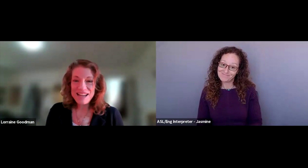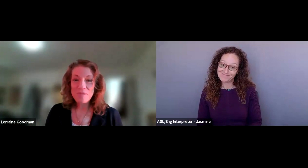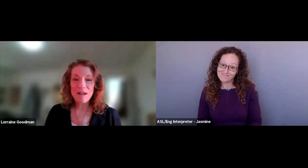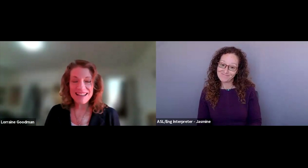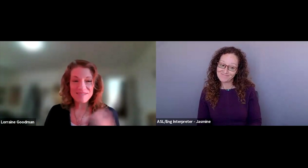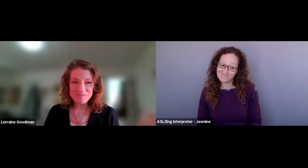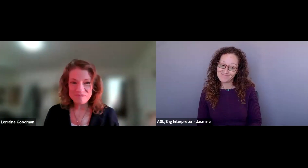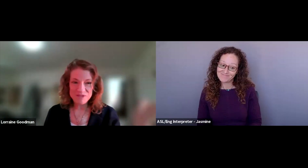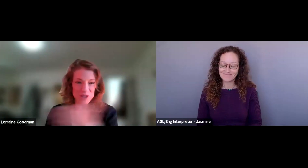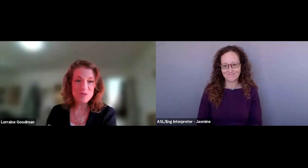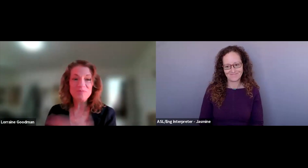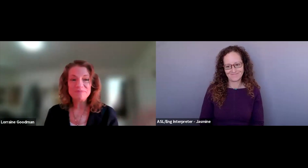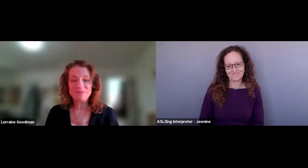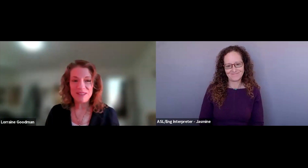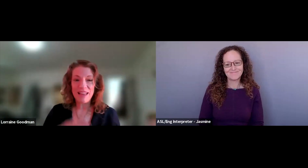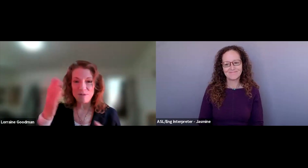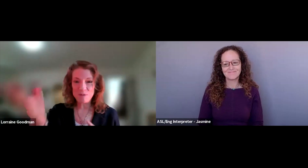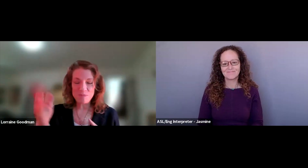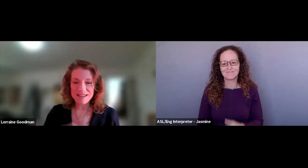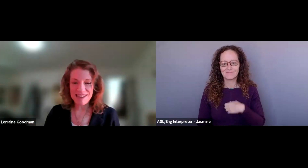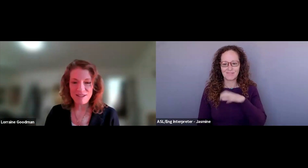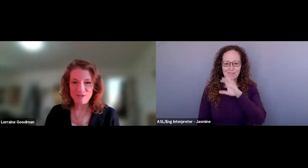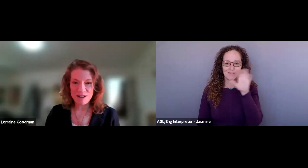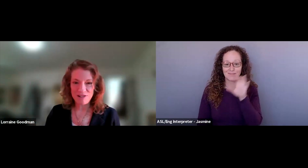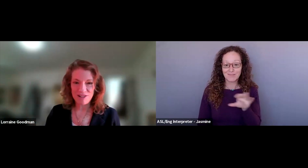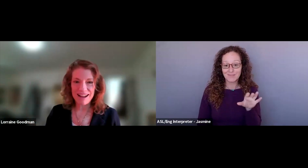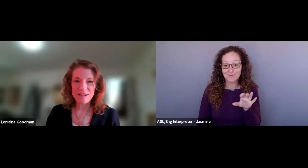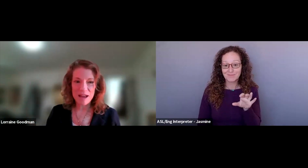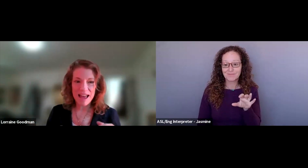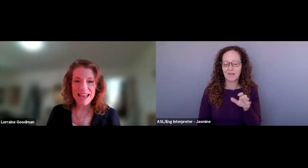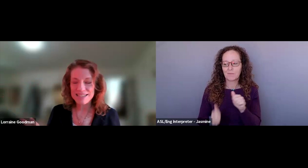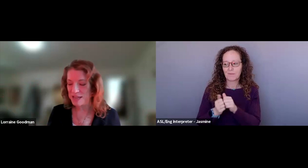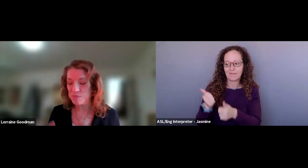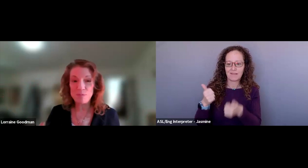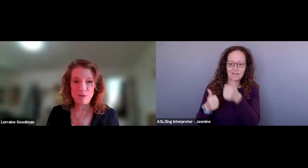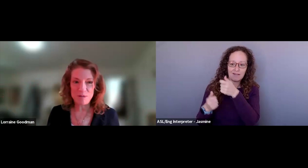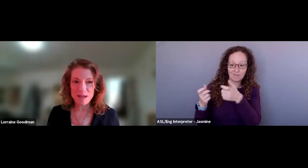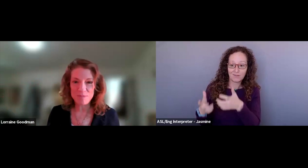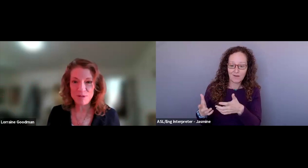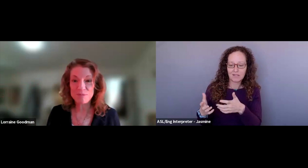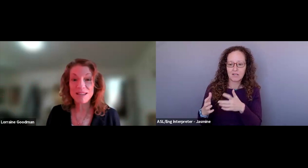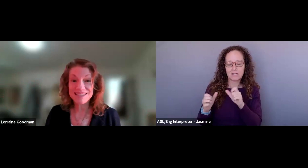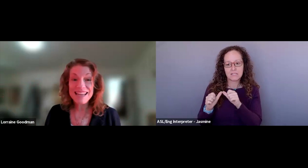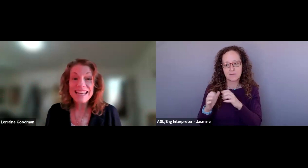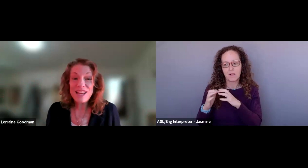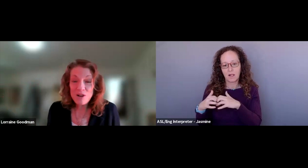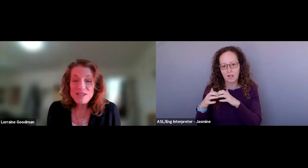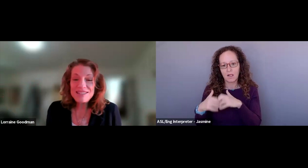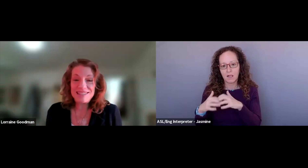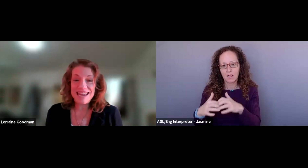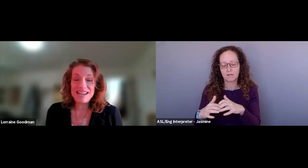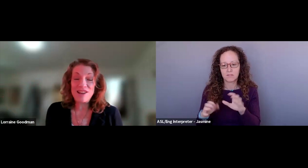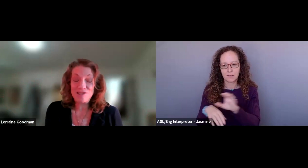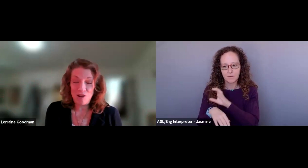And my Zoom fellow, I was with my executive director and I had to keep rebooting my computer because he